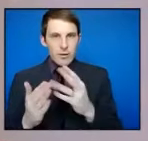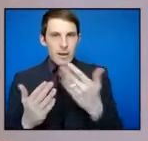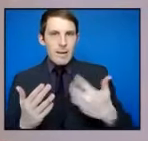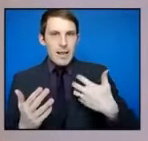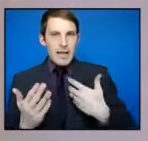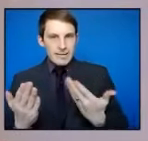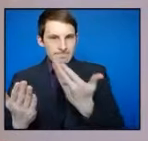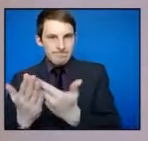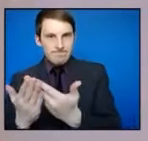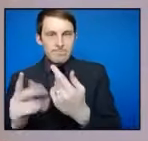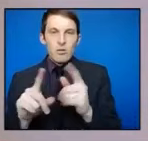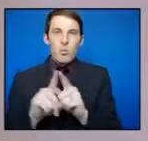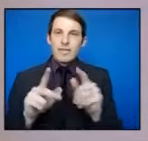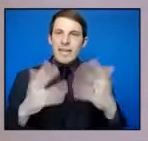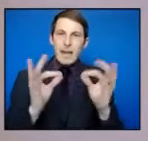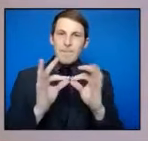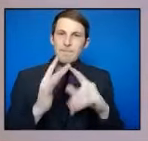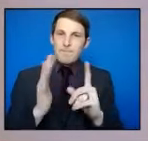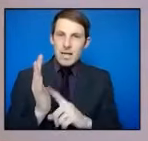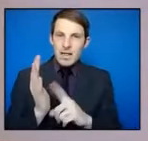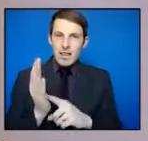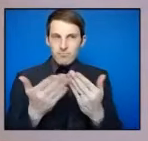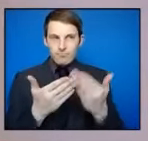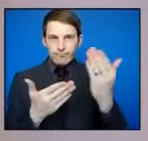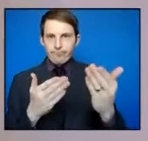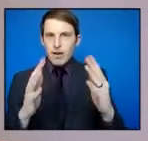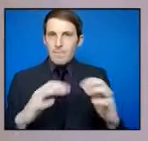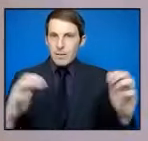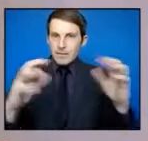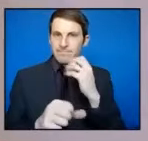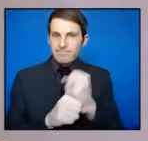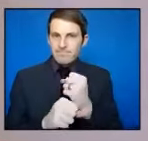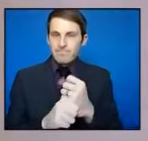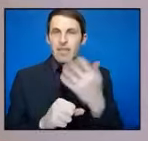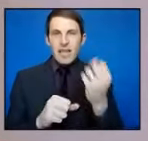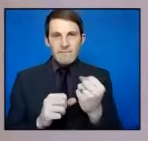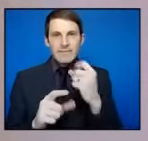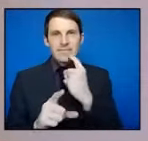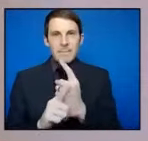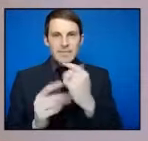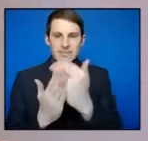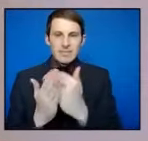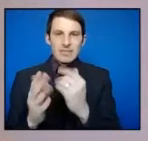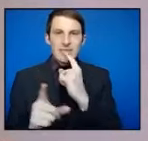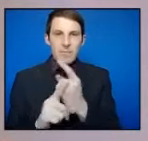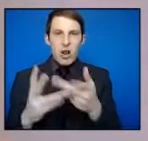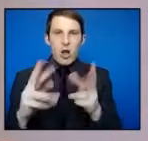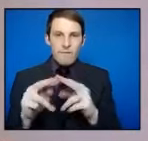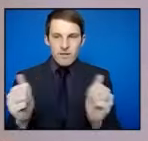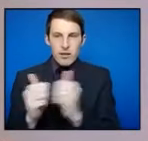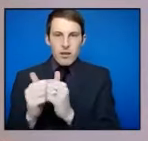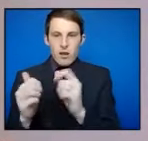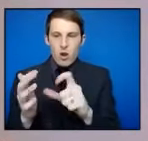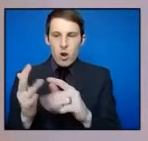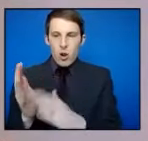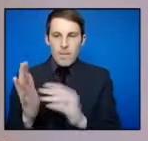with every bill that comes before our parliament, there is the statement of compatibility where you